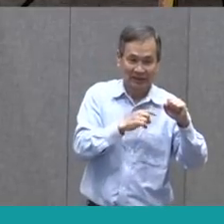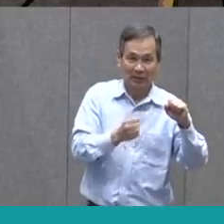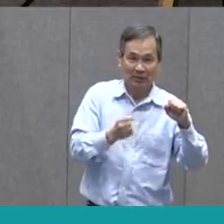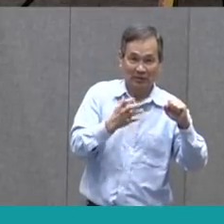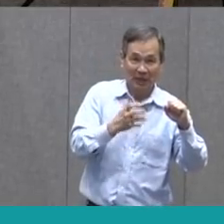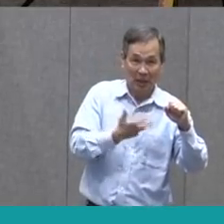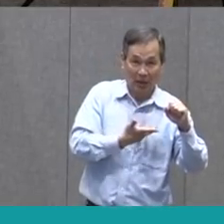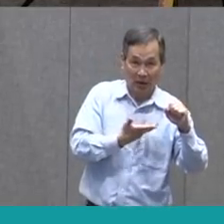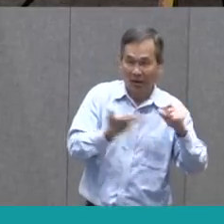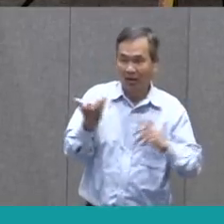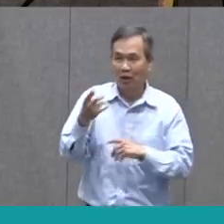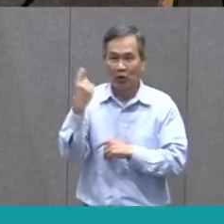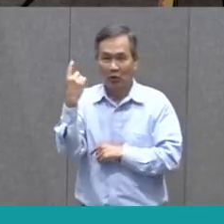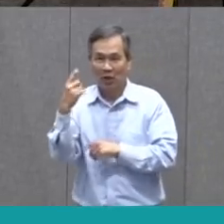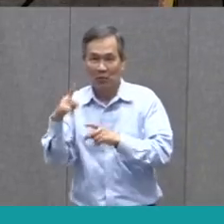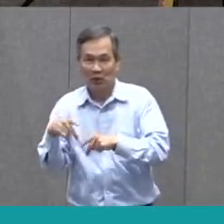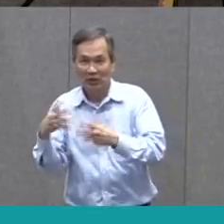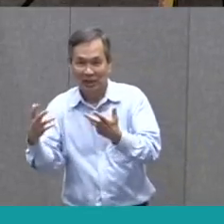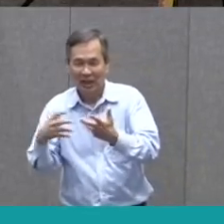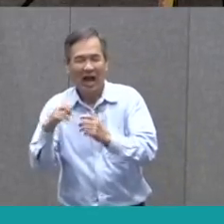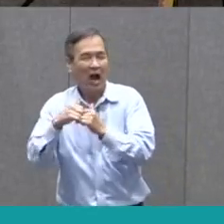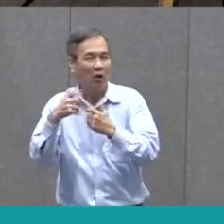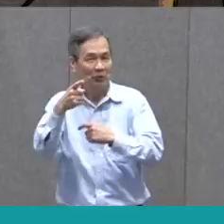in this story?